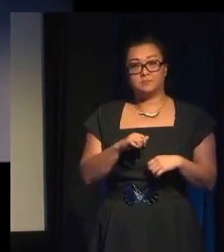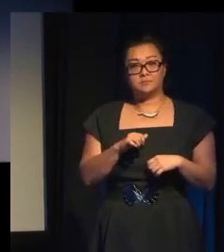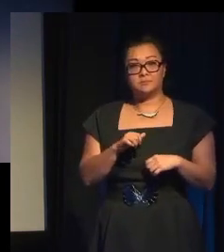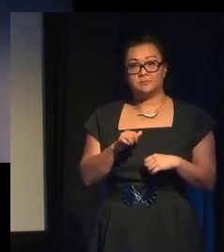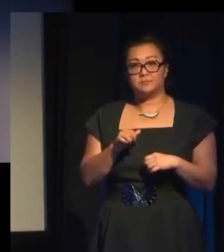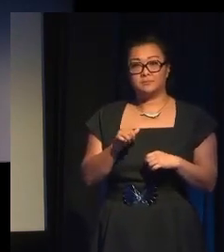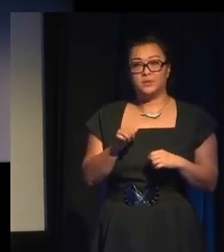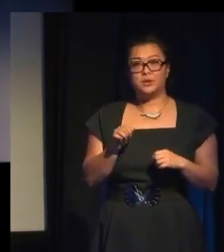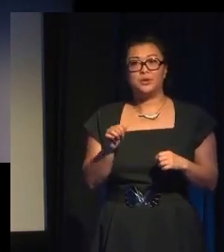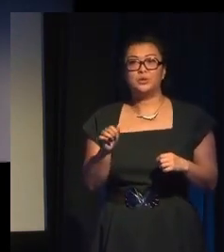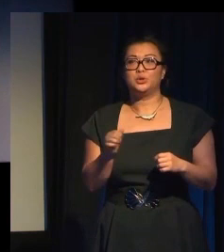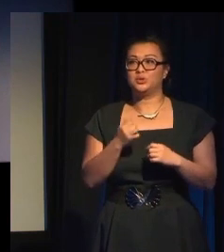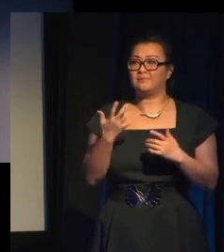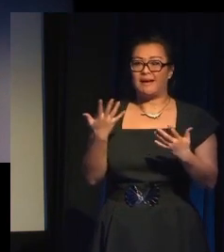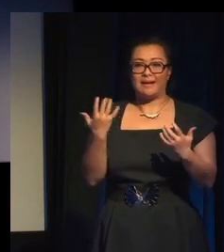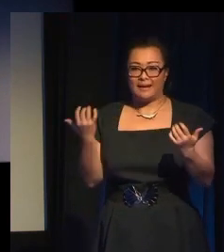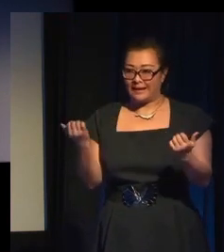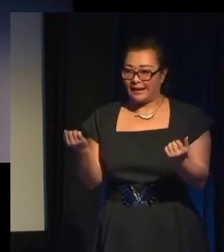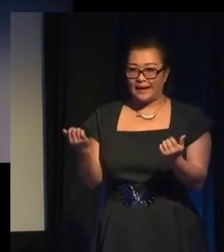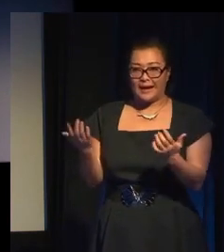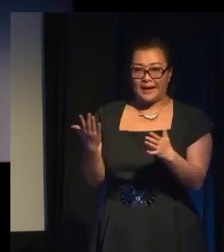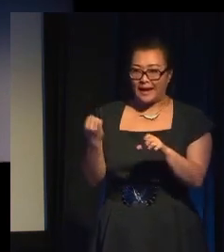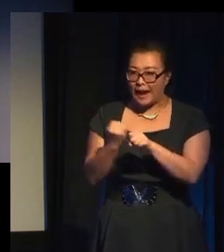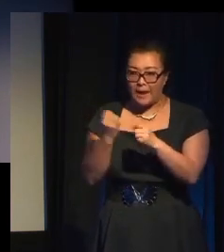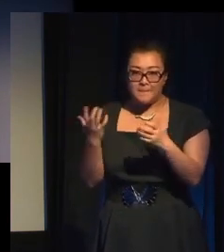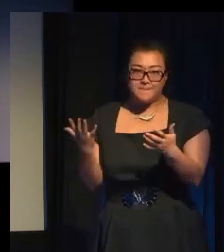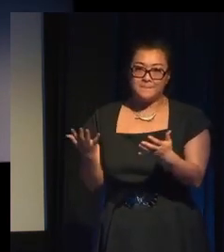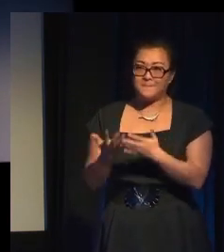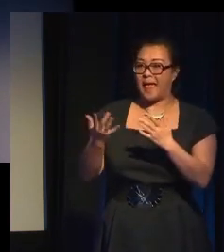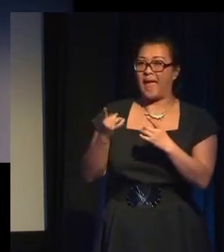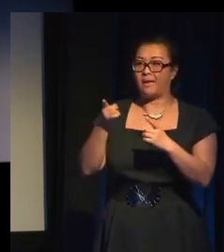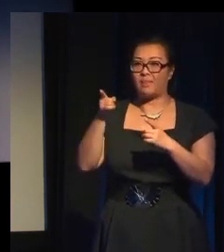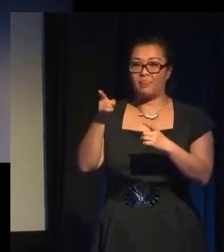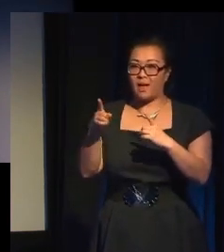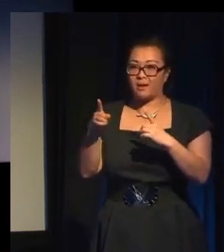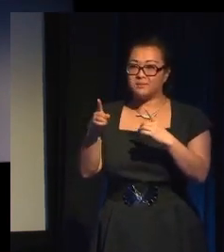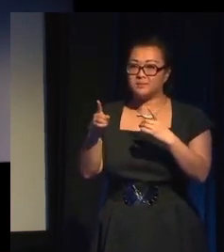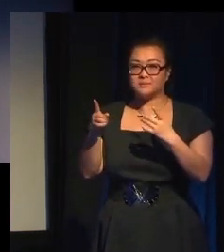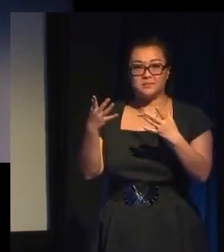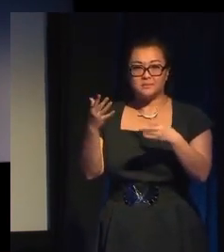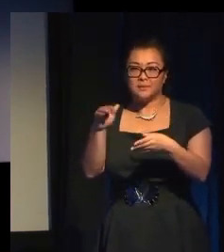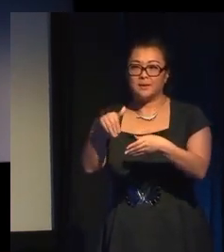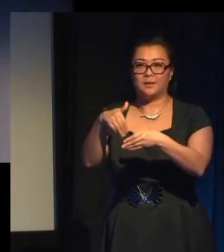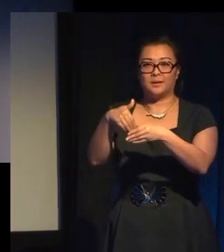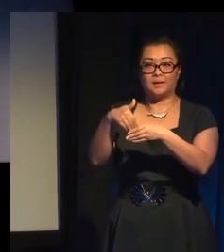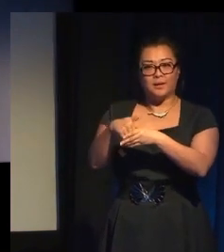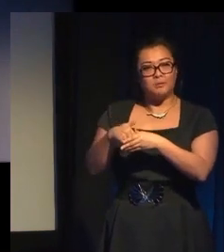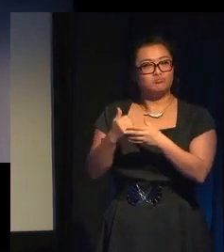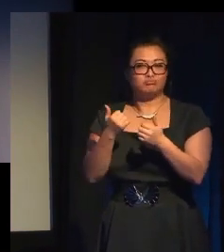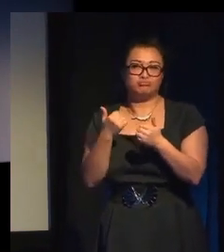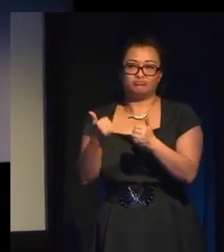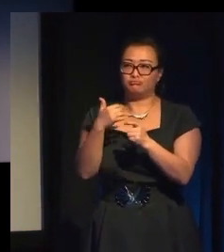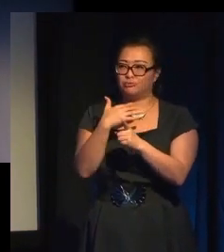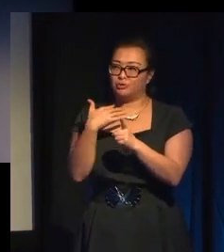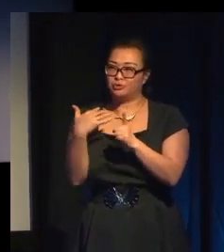behaviours. Definitely, probably not violence. Pro-social behaviours like cooperation, being nice to people, being a good